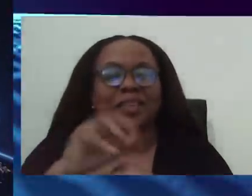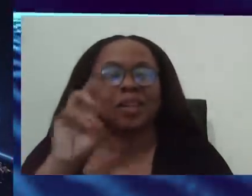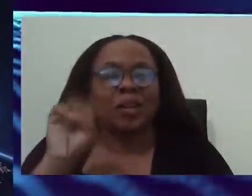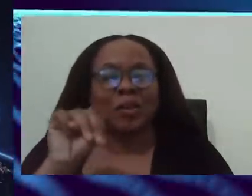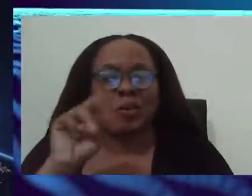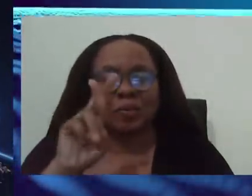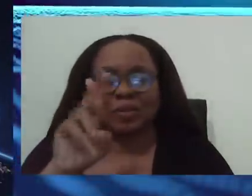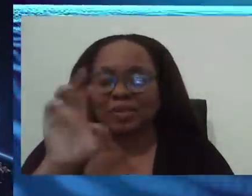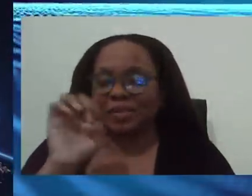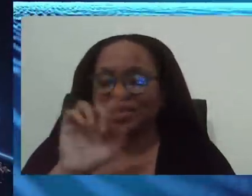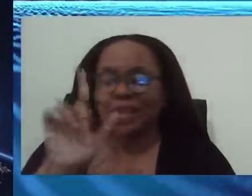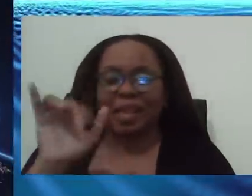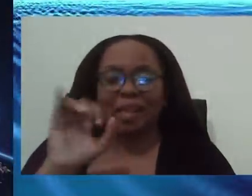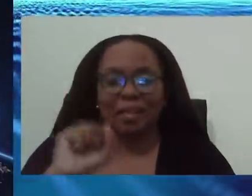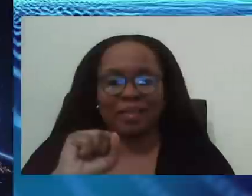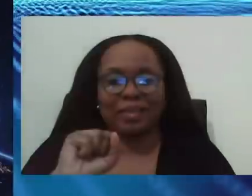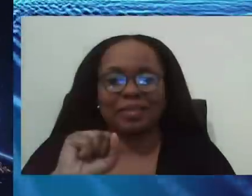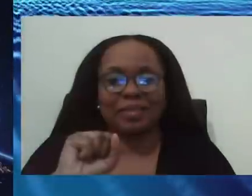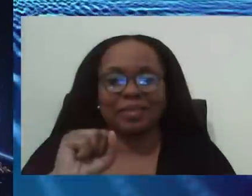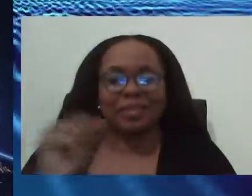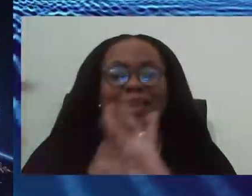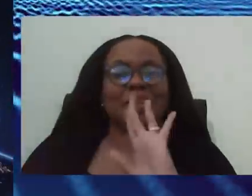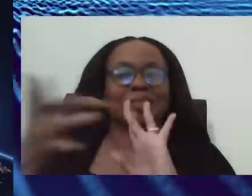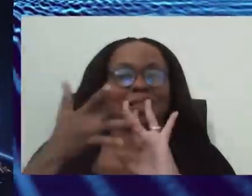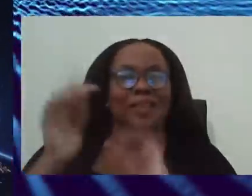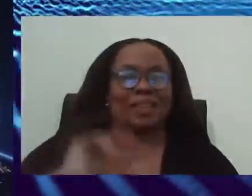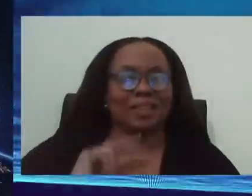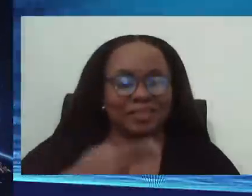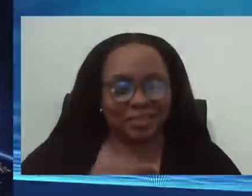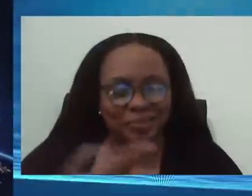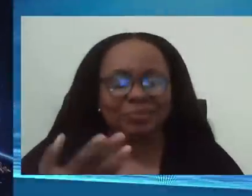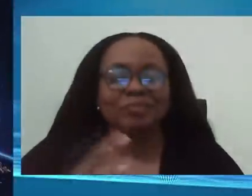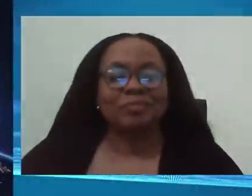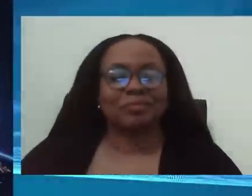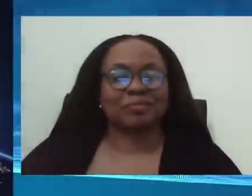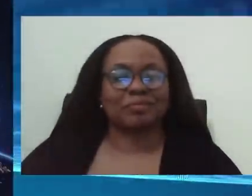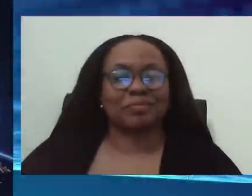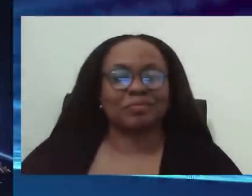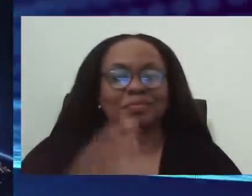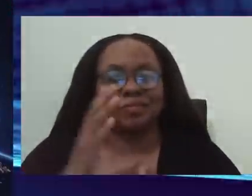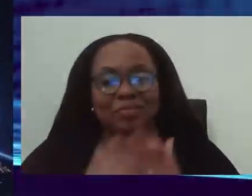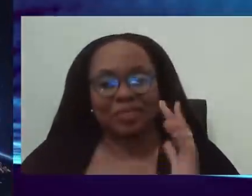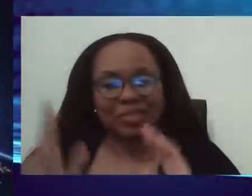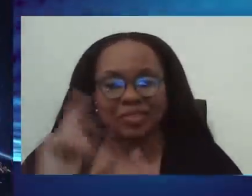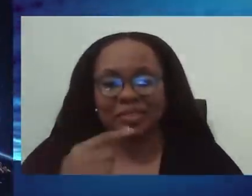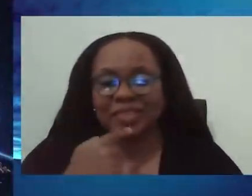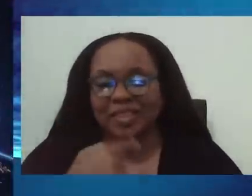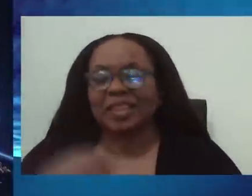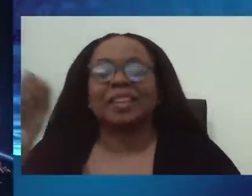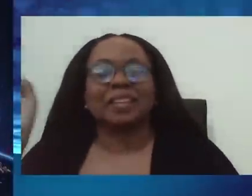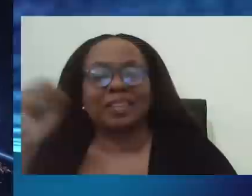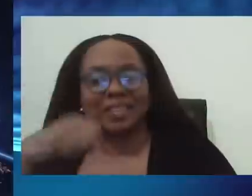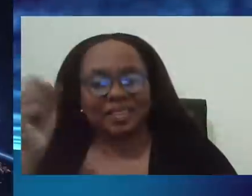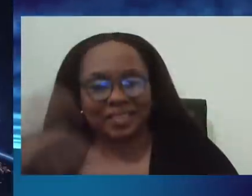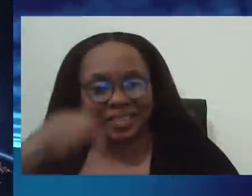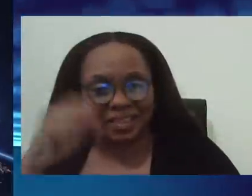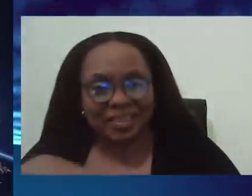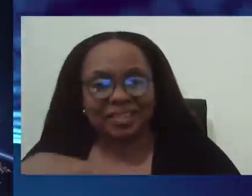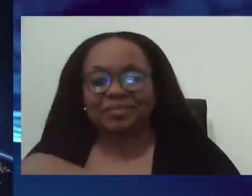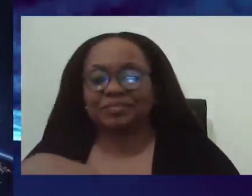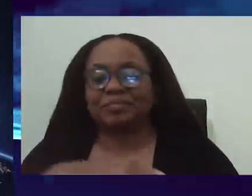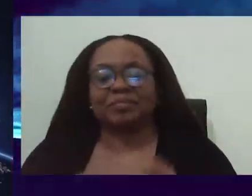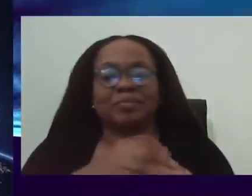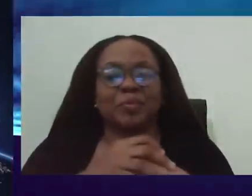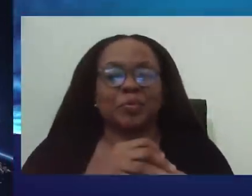messages. When you do send them to him, they are getting to someone and there are some persons who can actually tell you, yes, Dr. Grandison sometimes personally